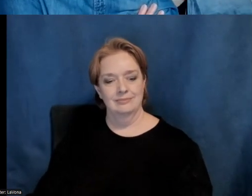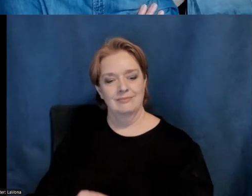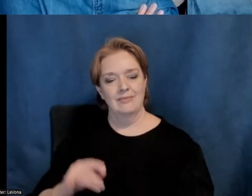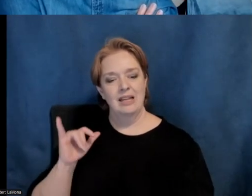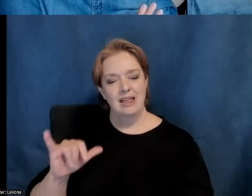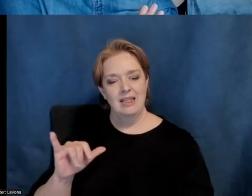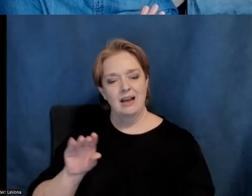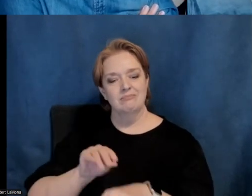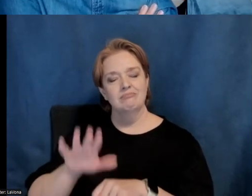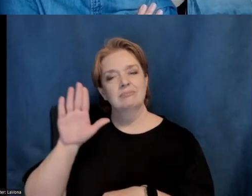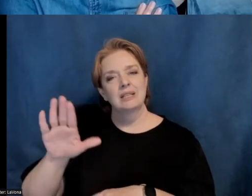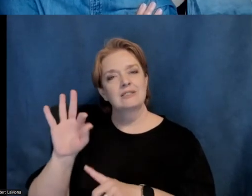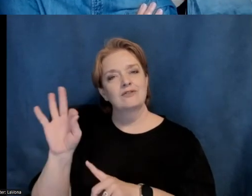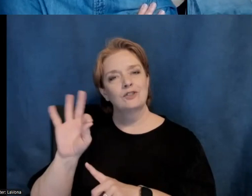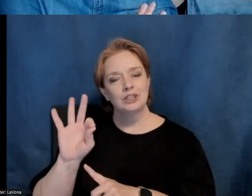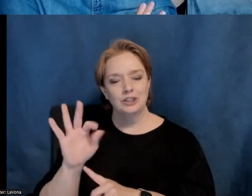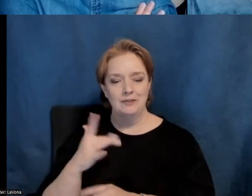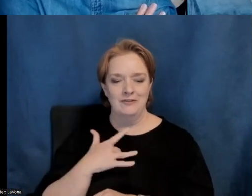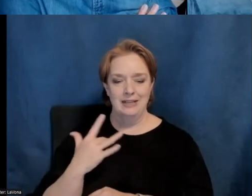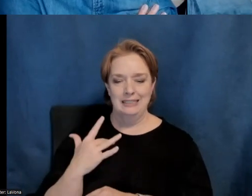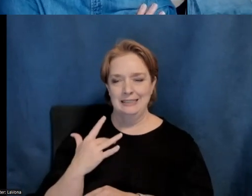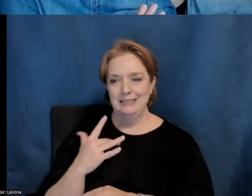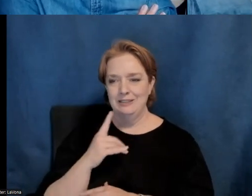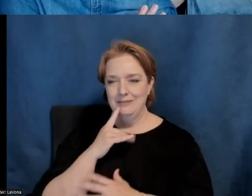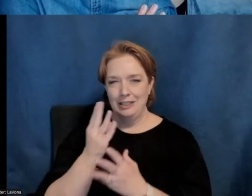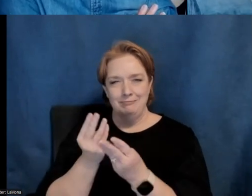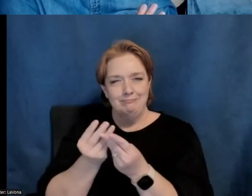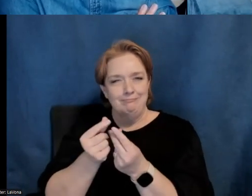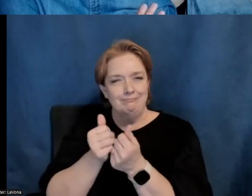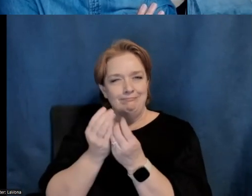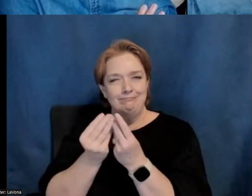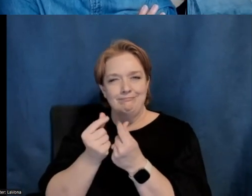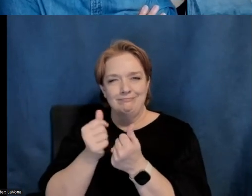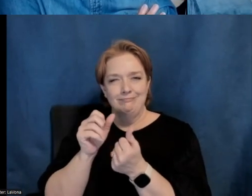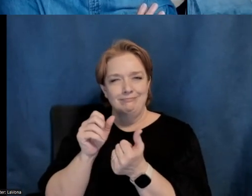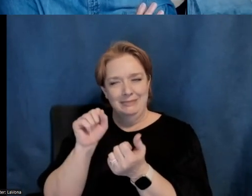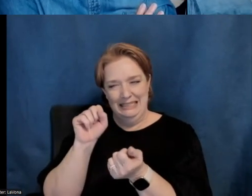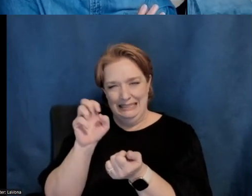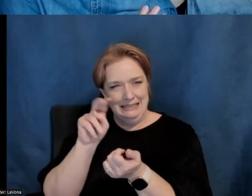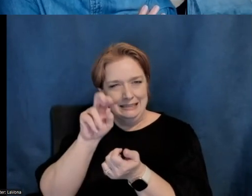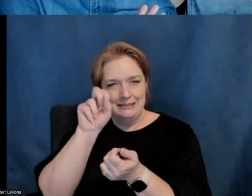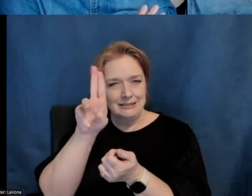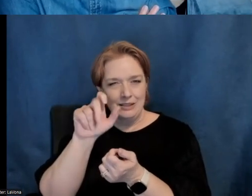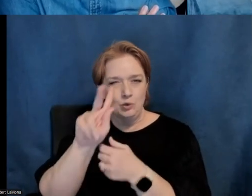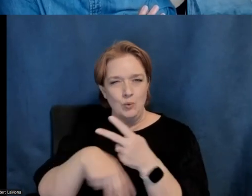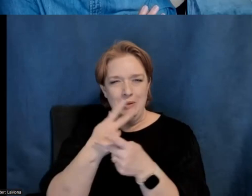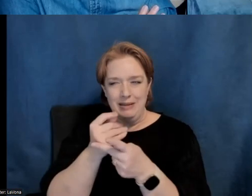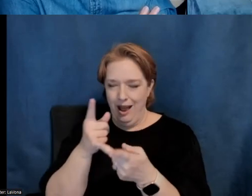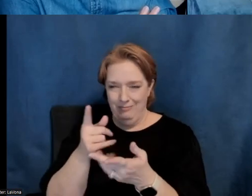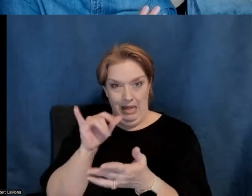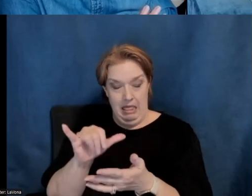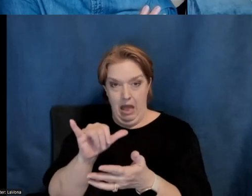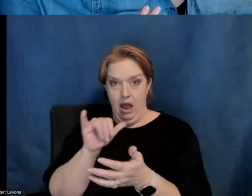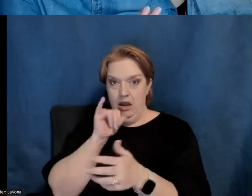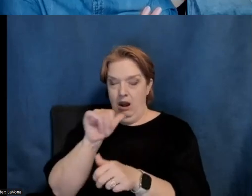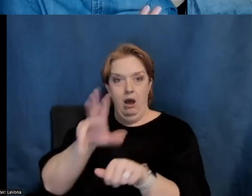um, a surprising kind of sensual, uh, aspect that was, uh, unusual in its day and probably unusual still.